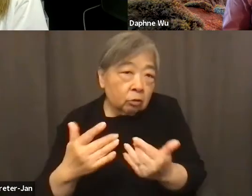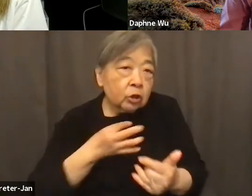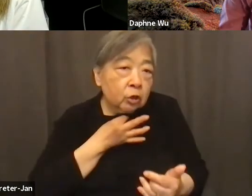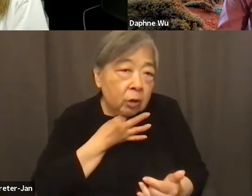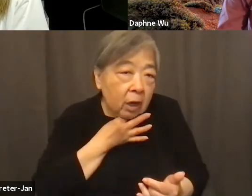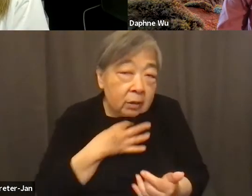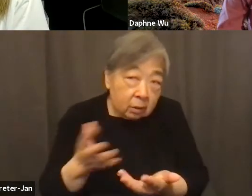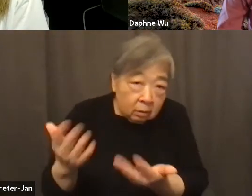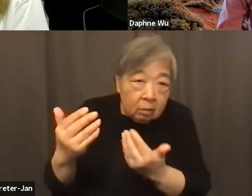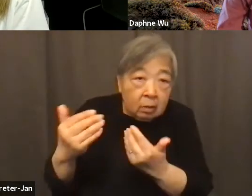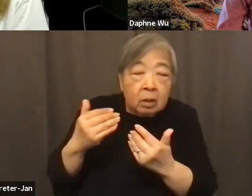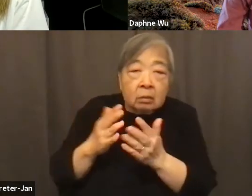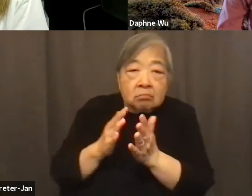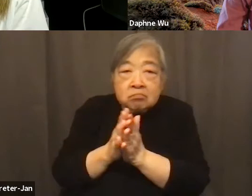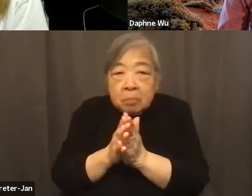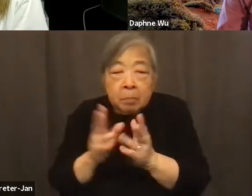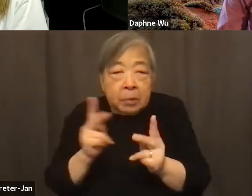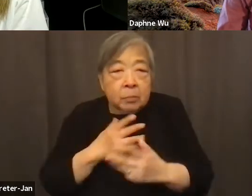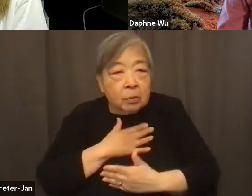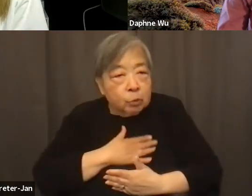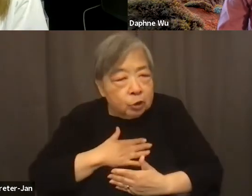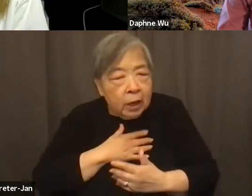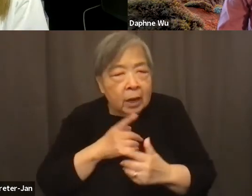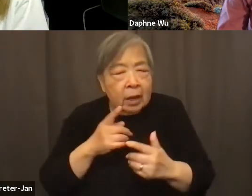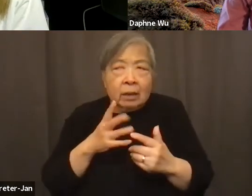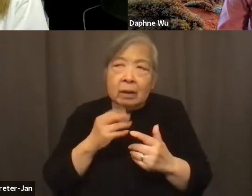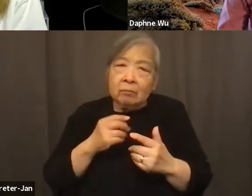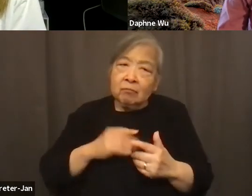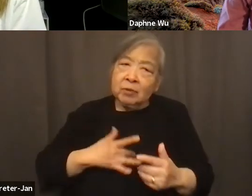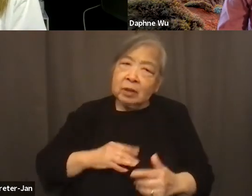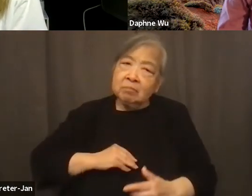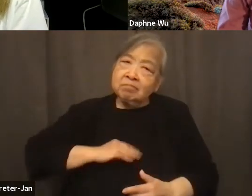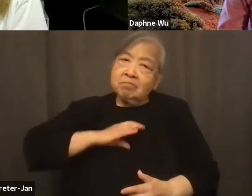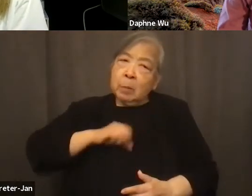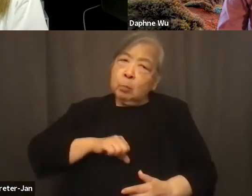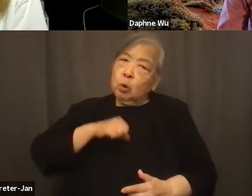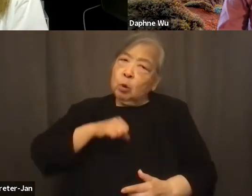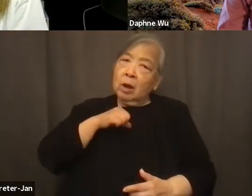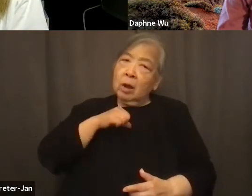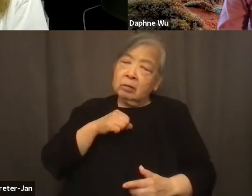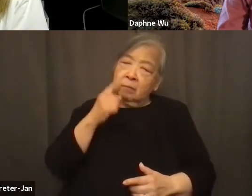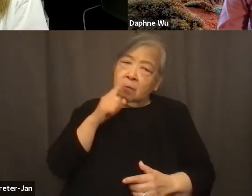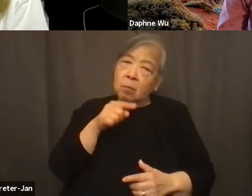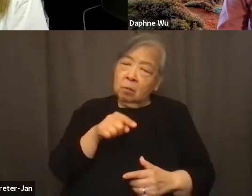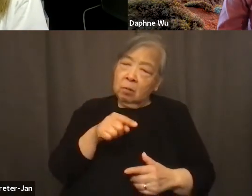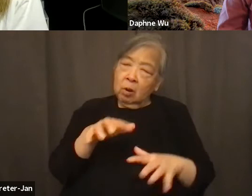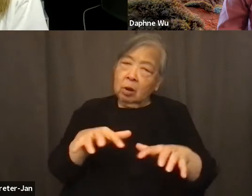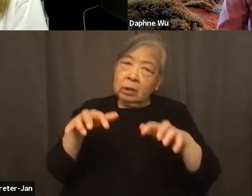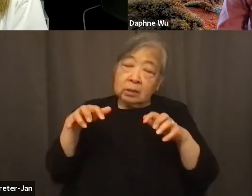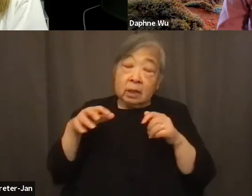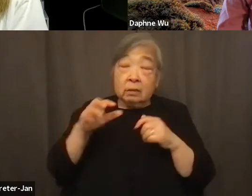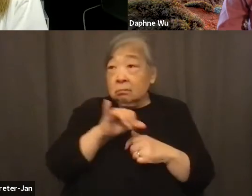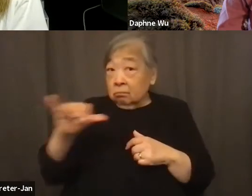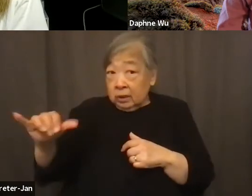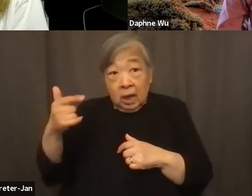appreciation, pride, you know, for an audience and and and and like Grace was talking